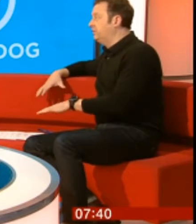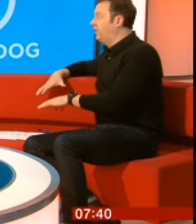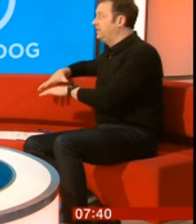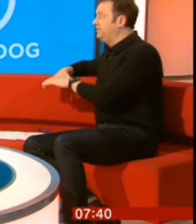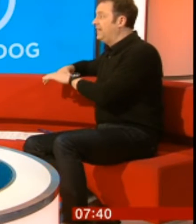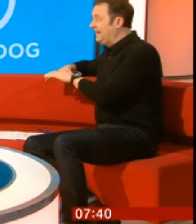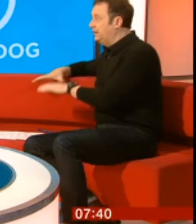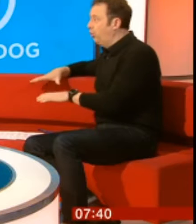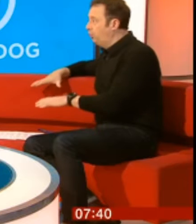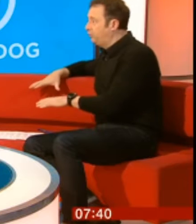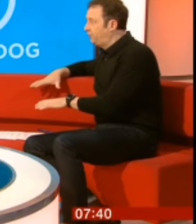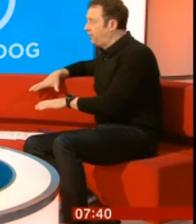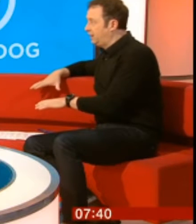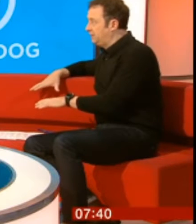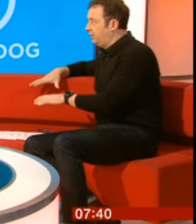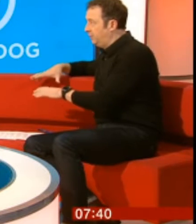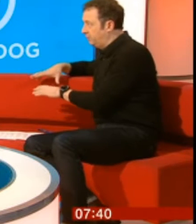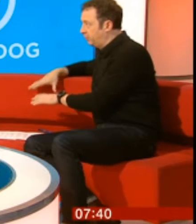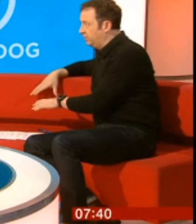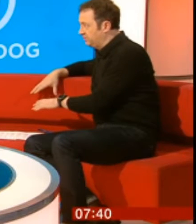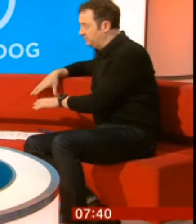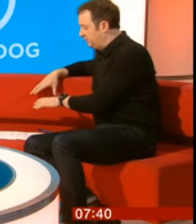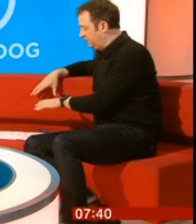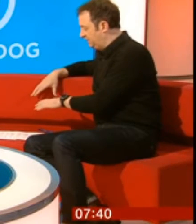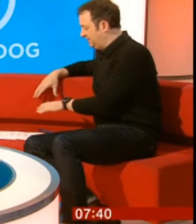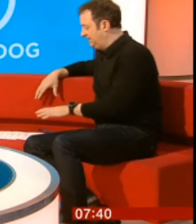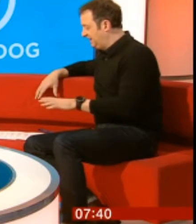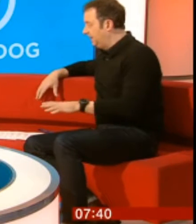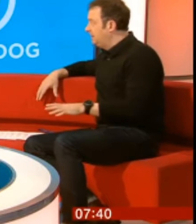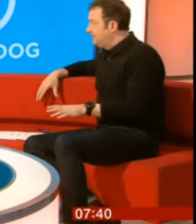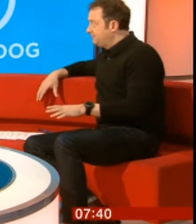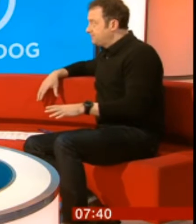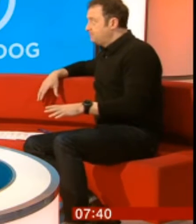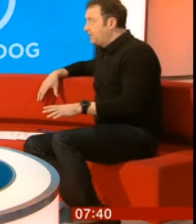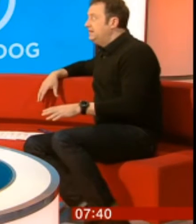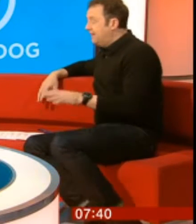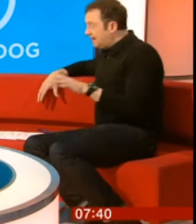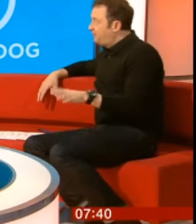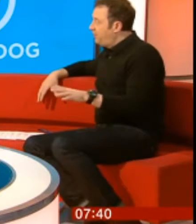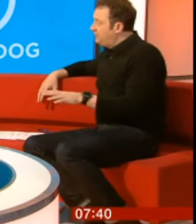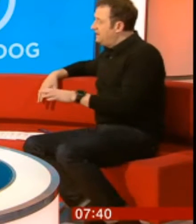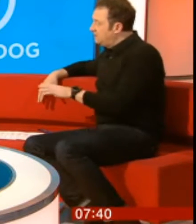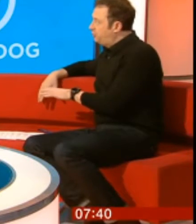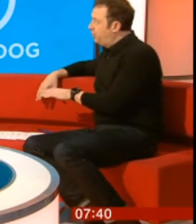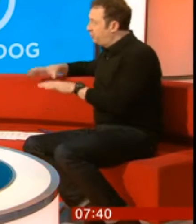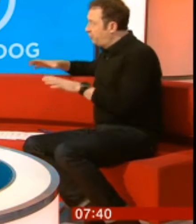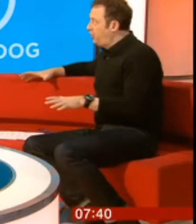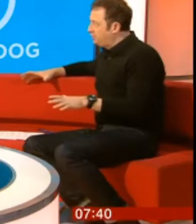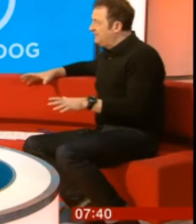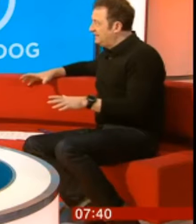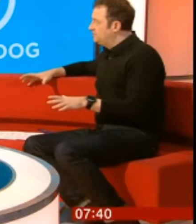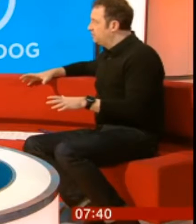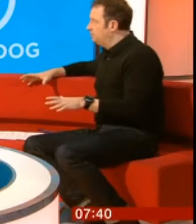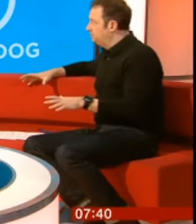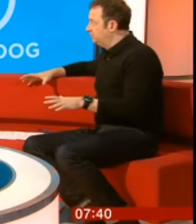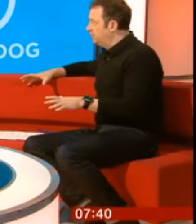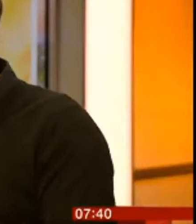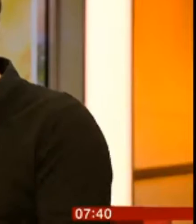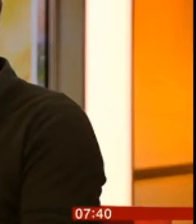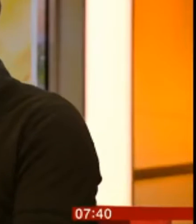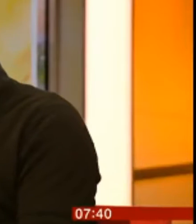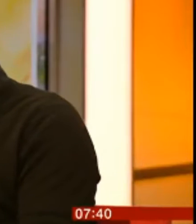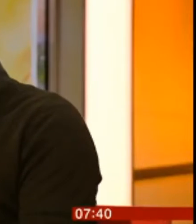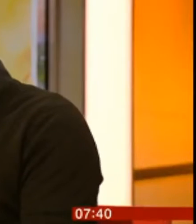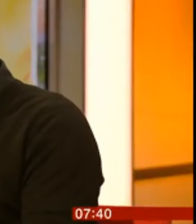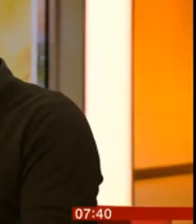accurate advice in all five of the branches we visited. So, you did five in each branch? five in each branch. of each of names. 30 in total.